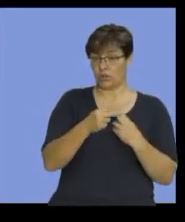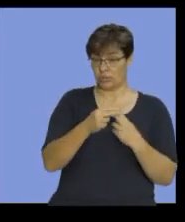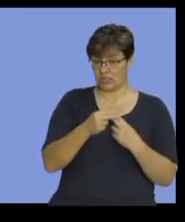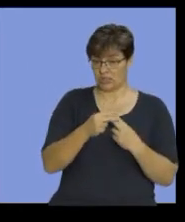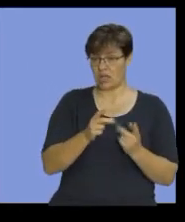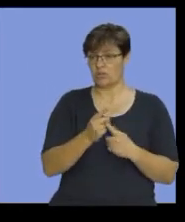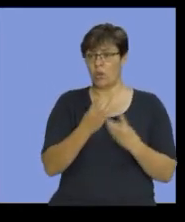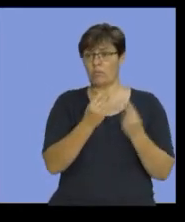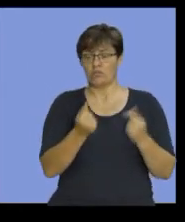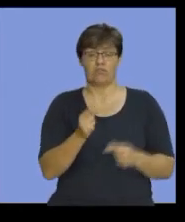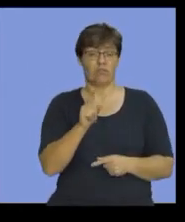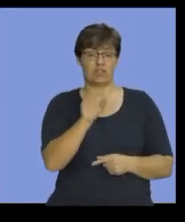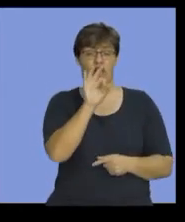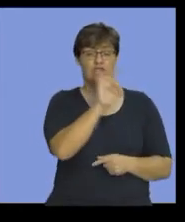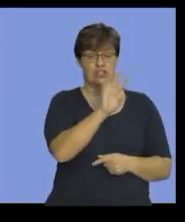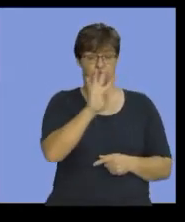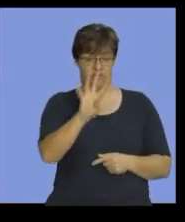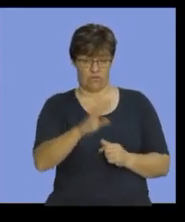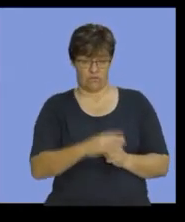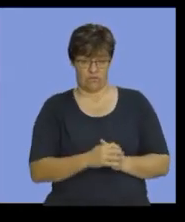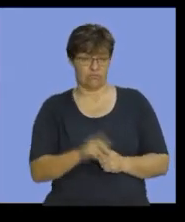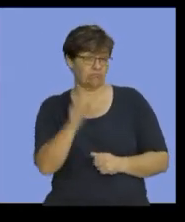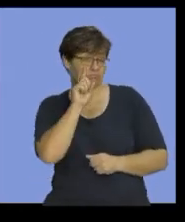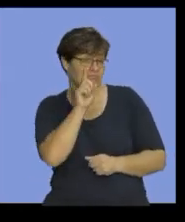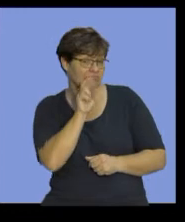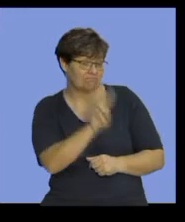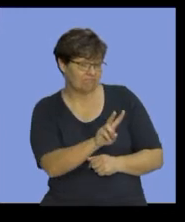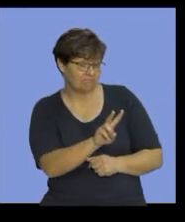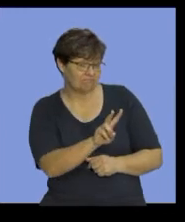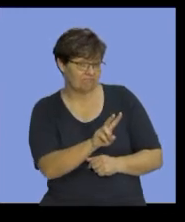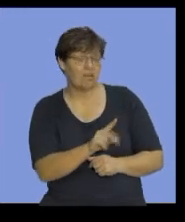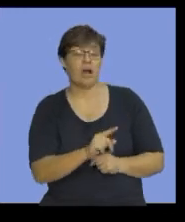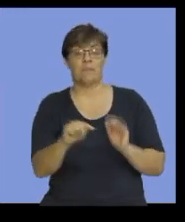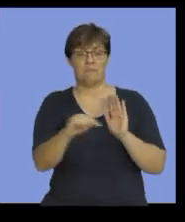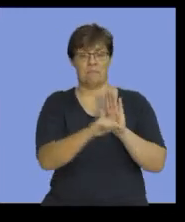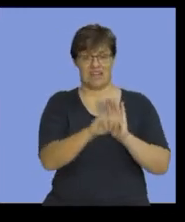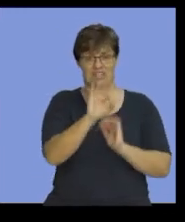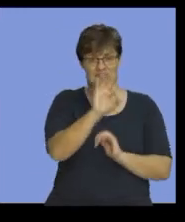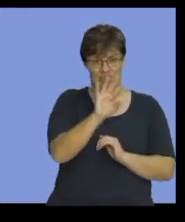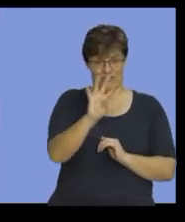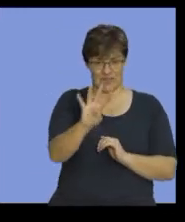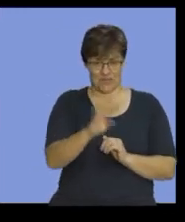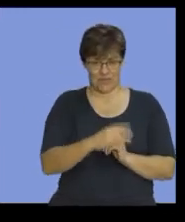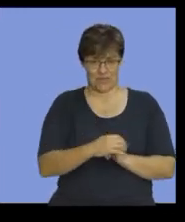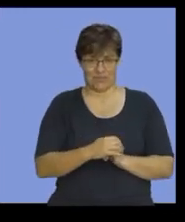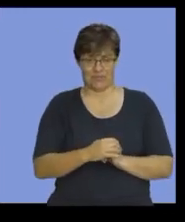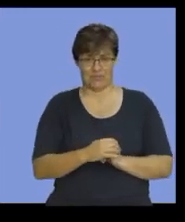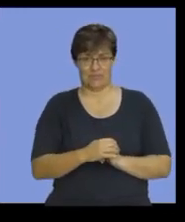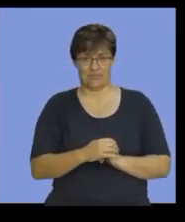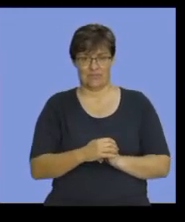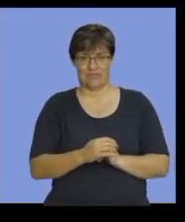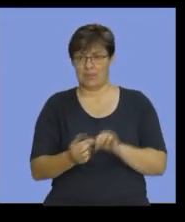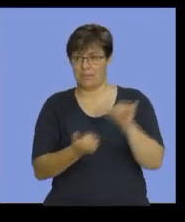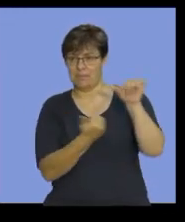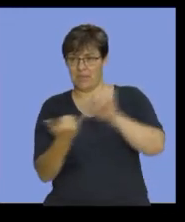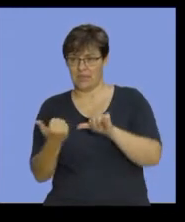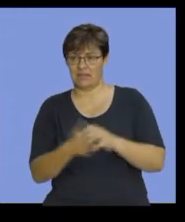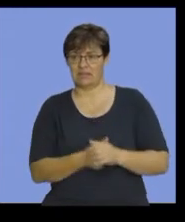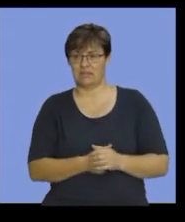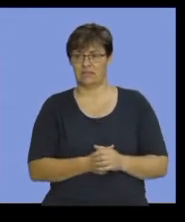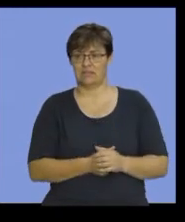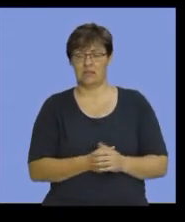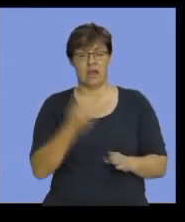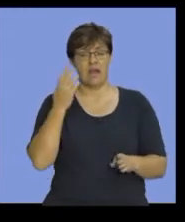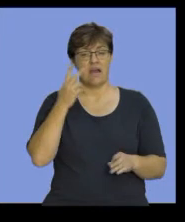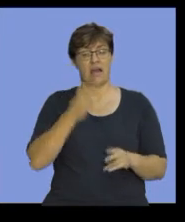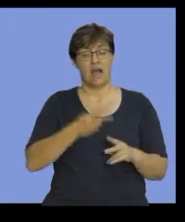materials per unit is $34,000. Watch. Minus $34,000. Go back. Find